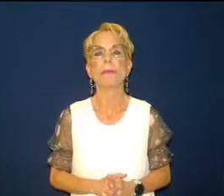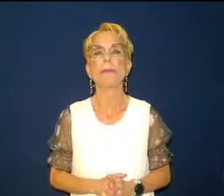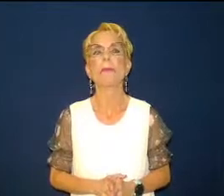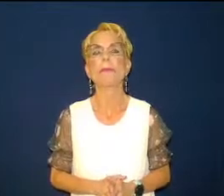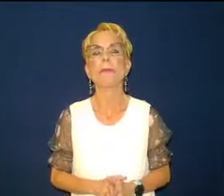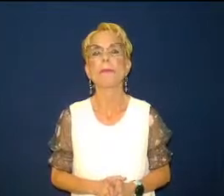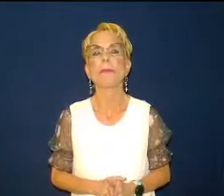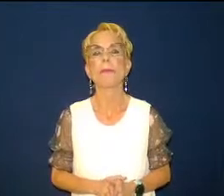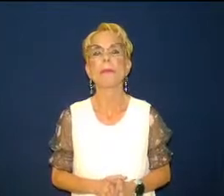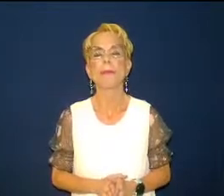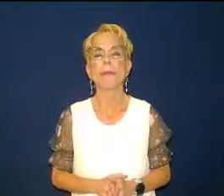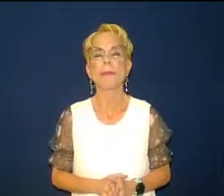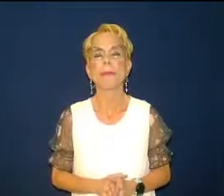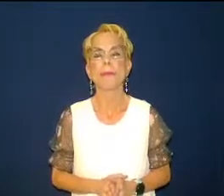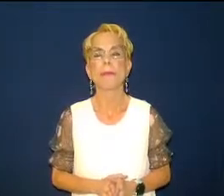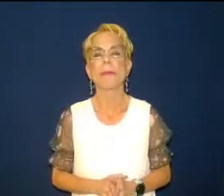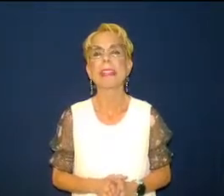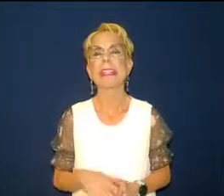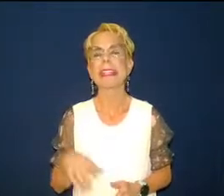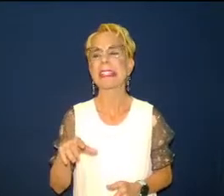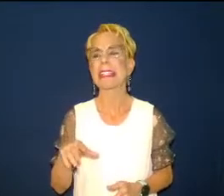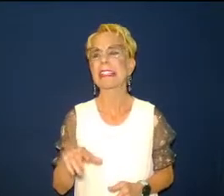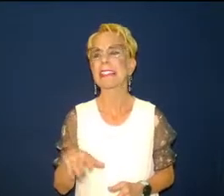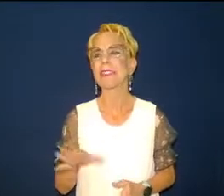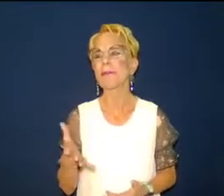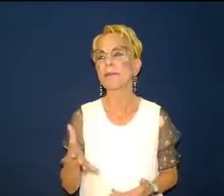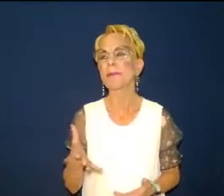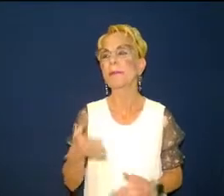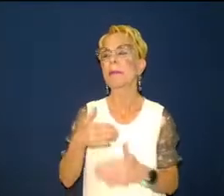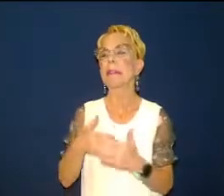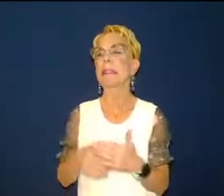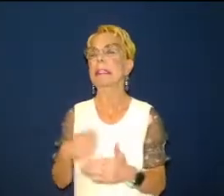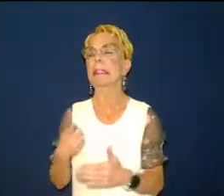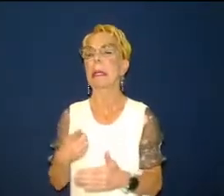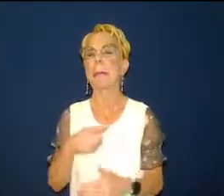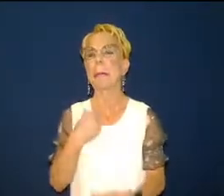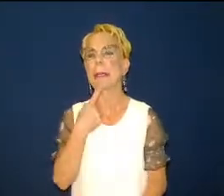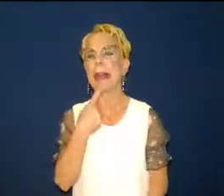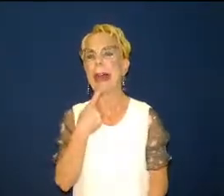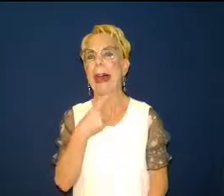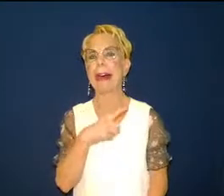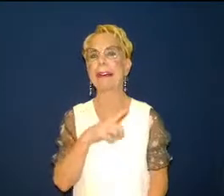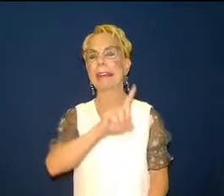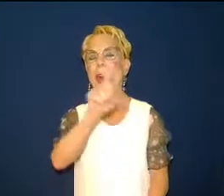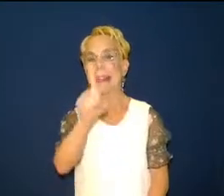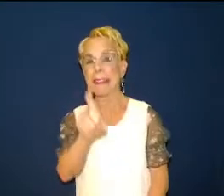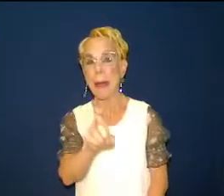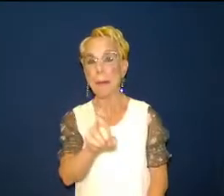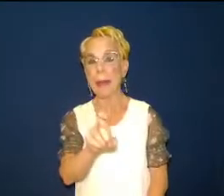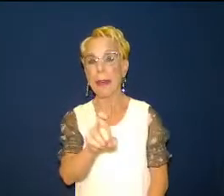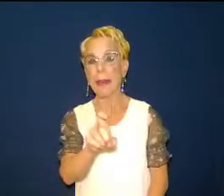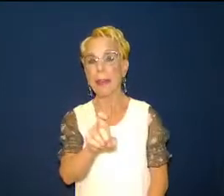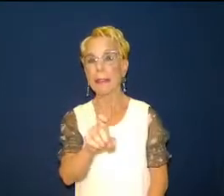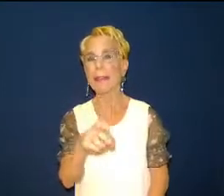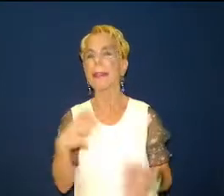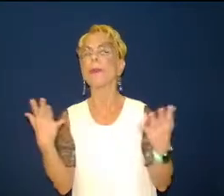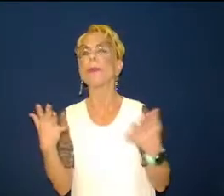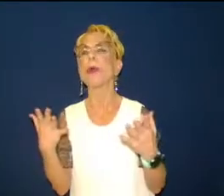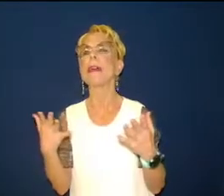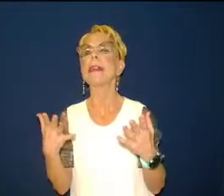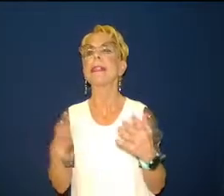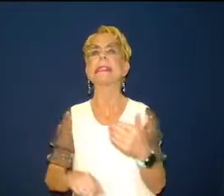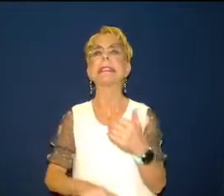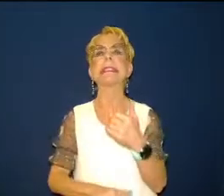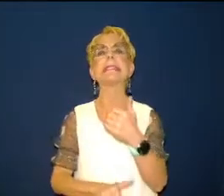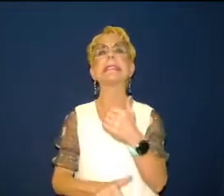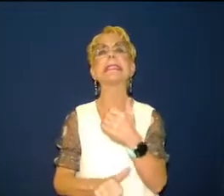what do you think is the greatest danger in the church today in america and wilbur smith said dead